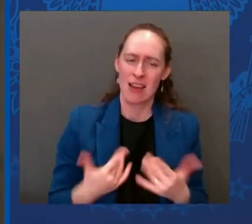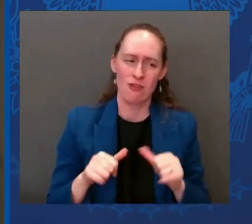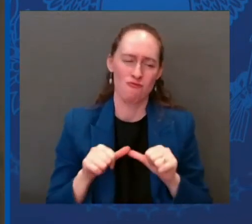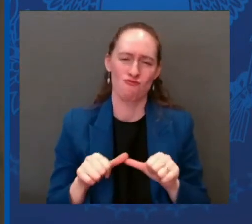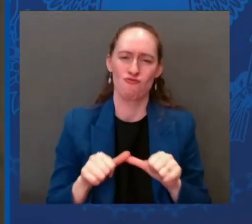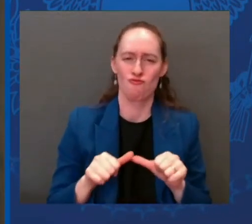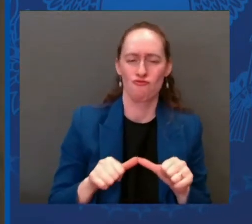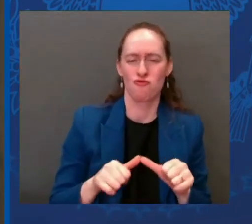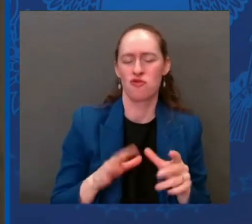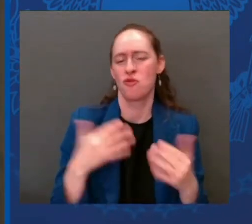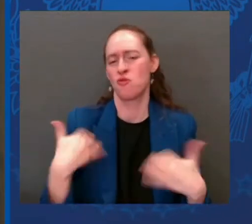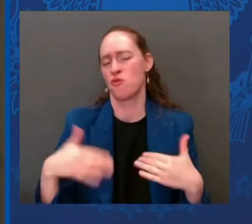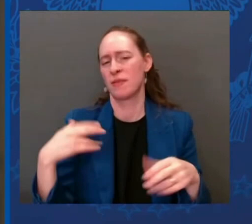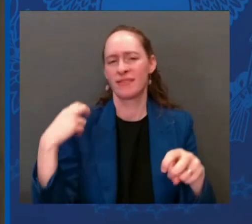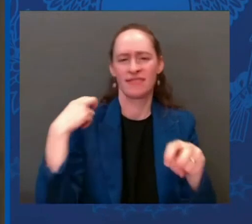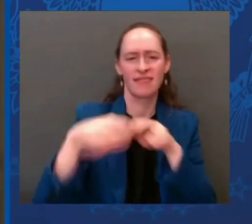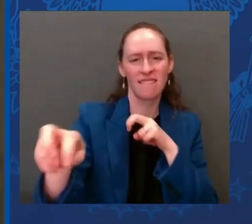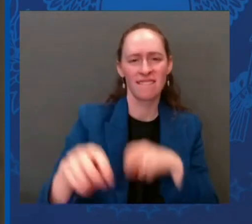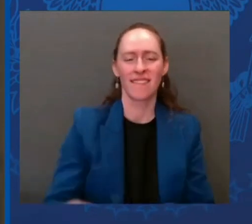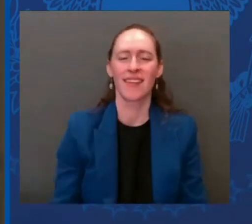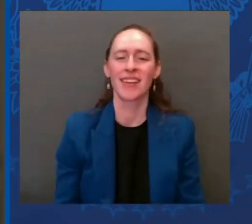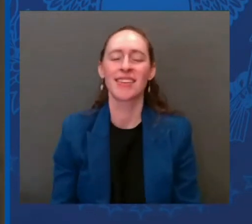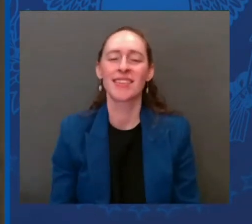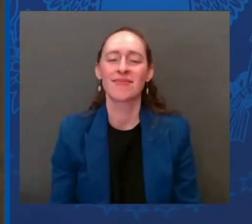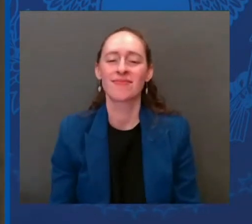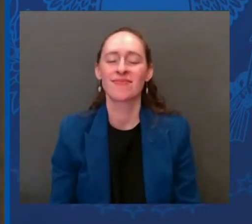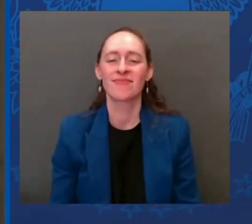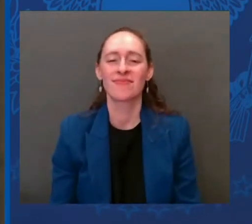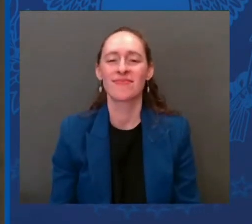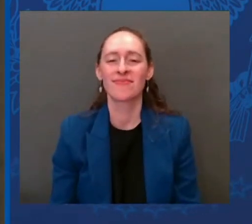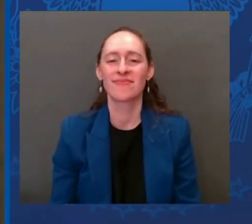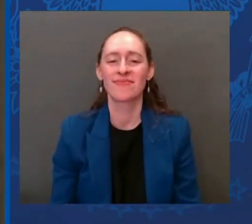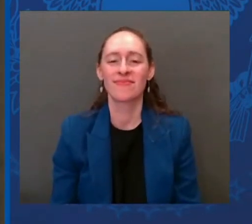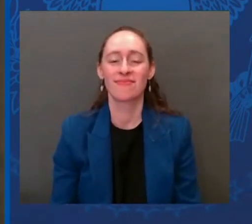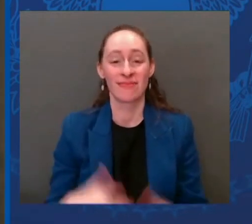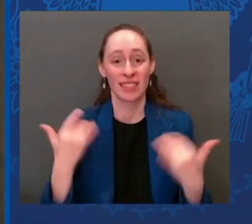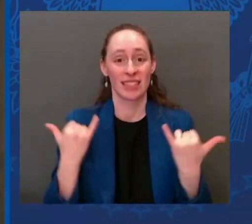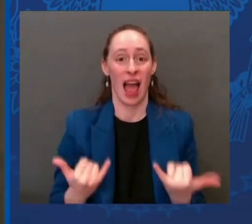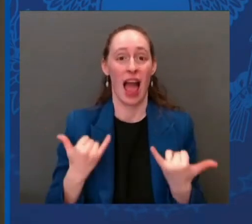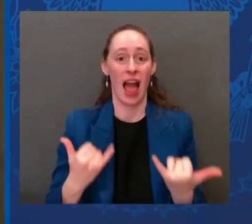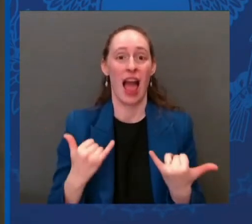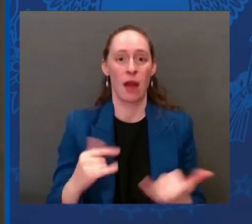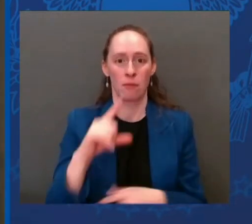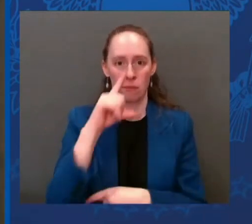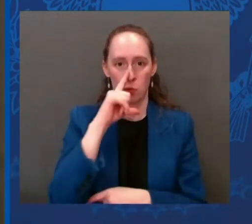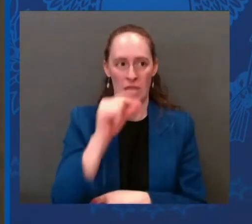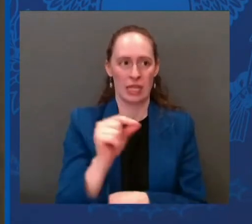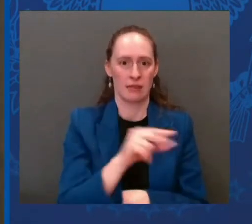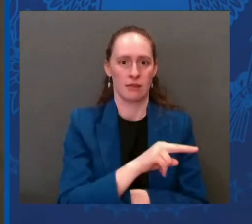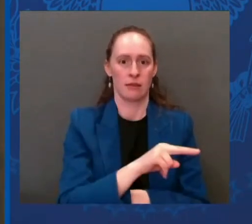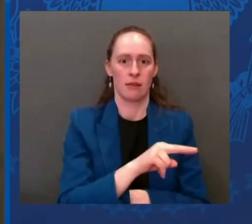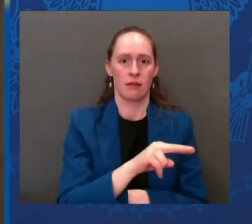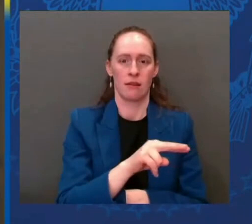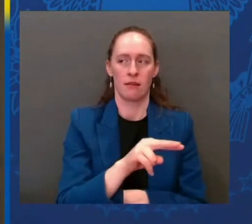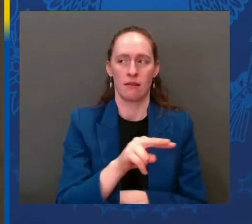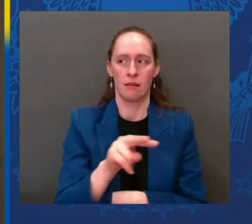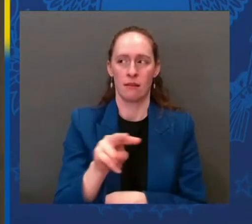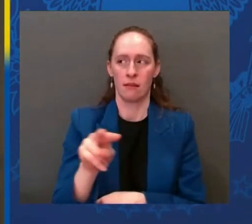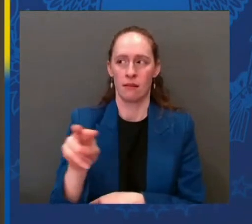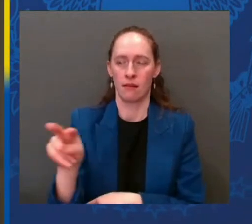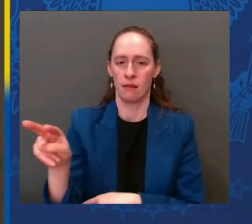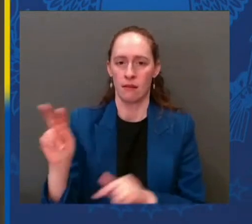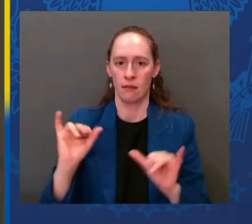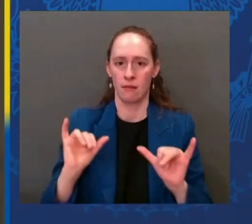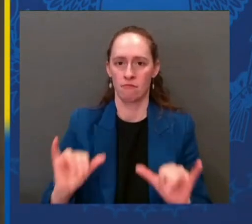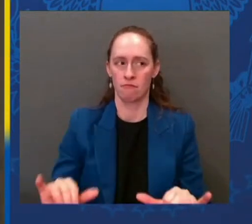The democracies of the world have grown stronger, not weaker. But the autocrats of the world have grown